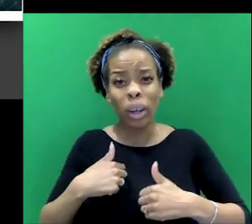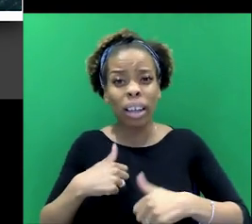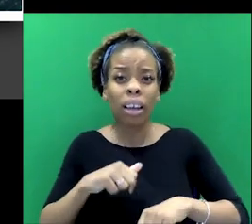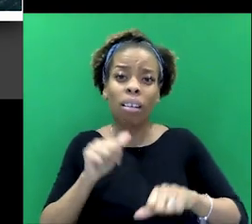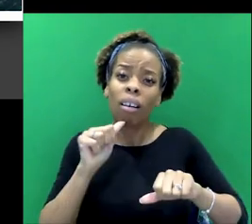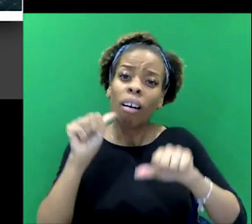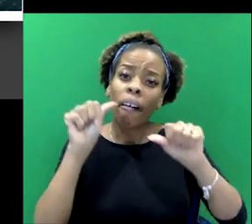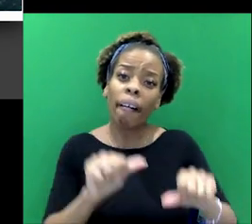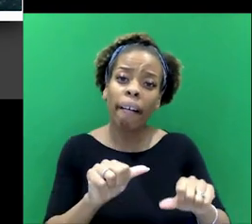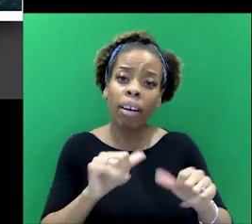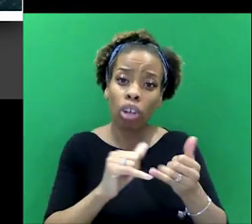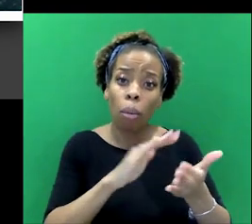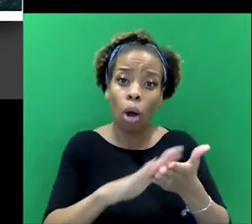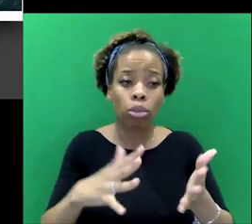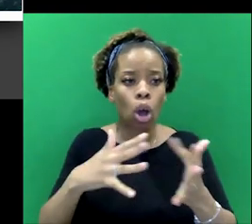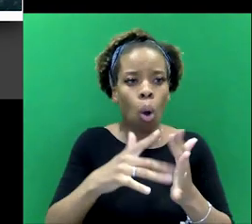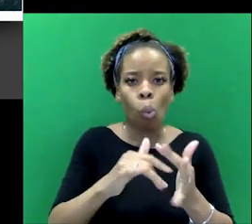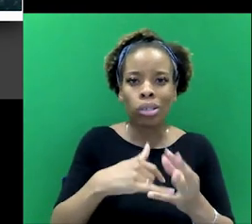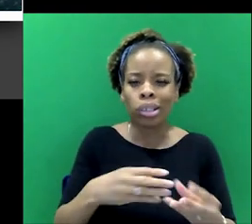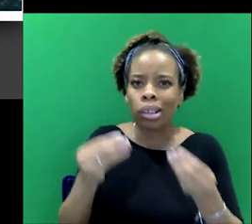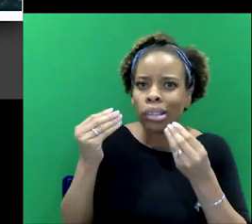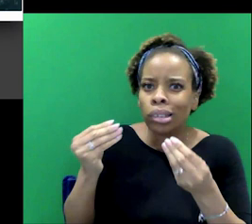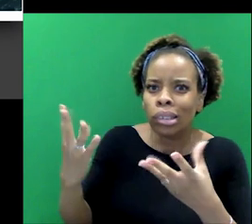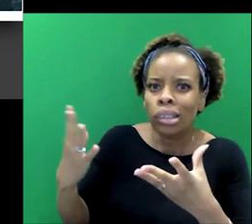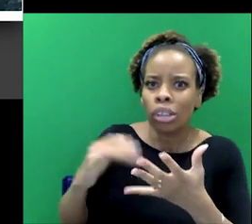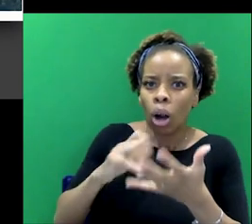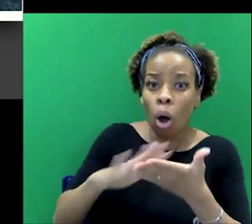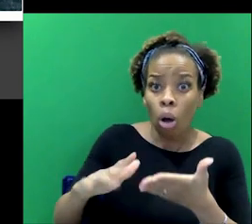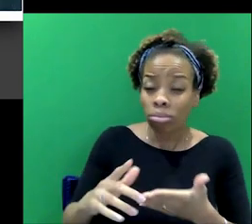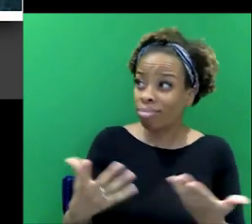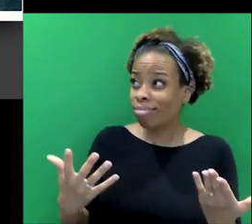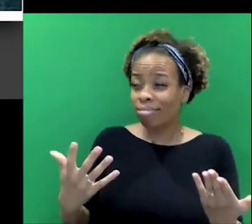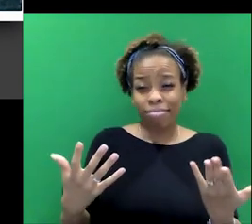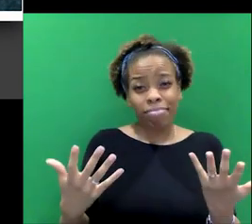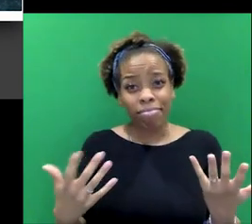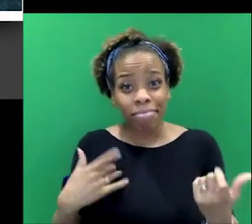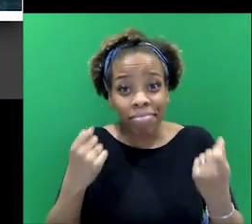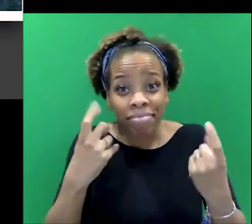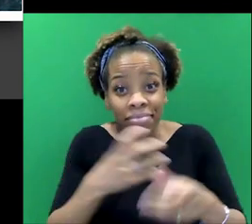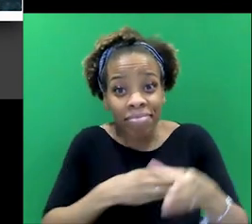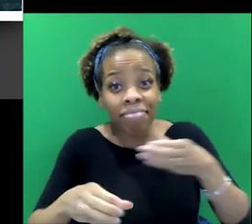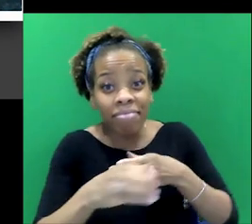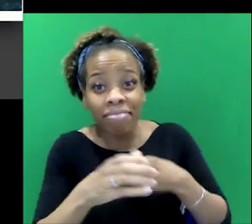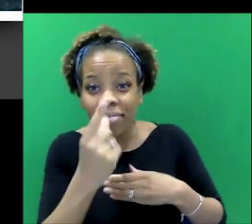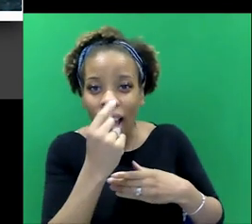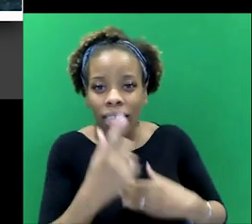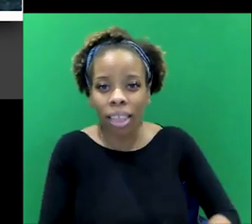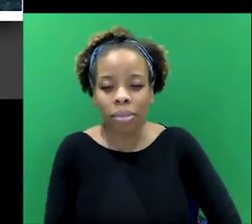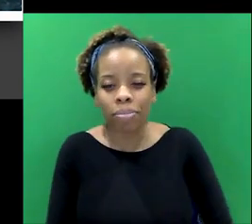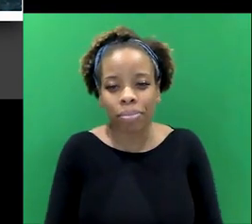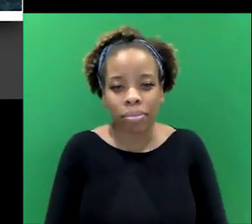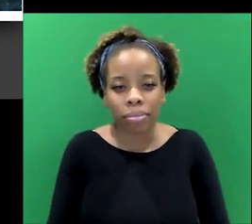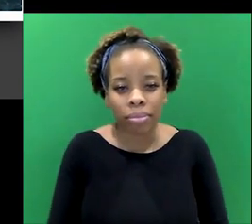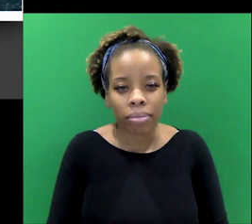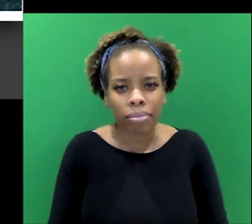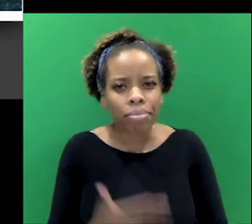you know, you, you can see why Watson would be annoyed with him, but that is part of the charm, you, you know, he's somebody you relate to. What